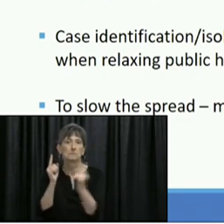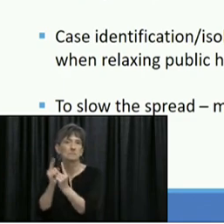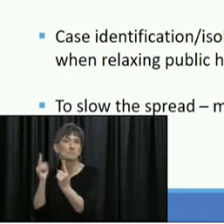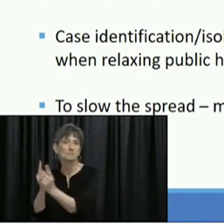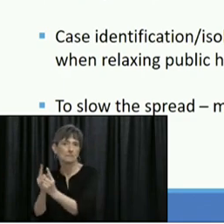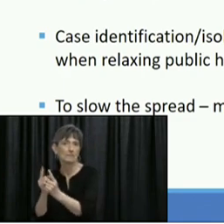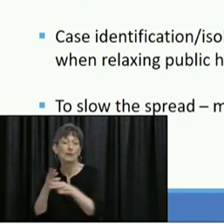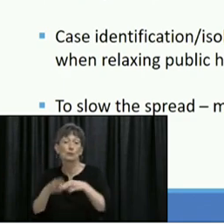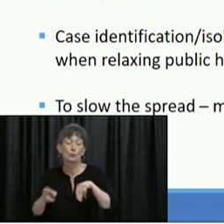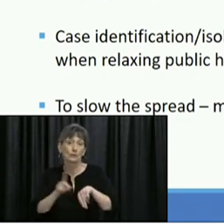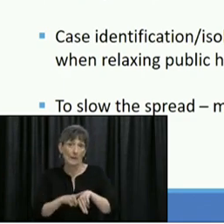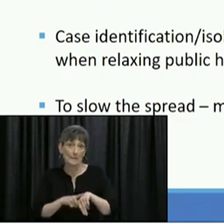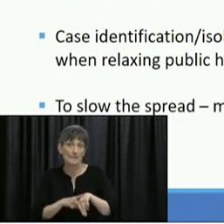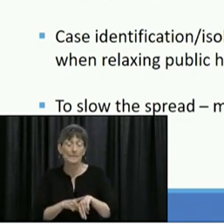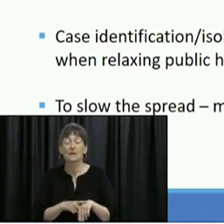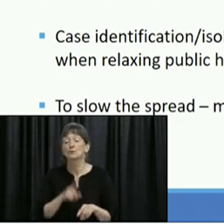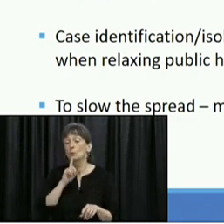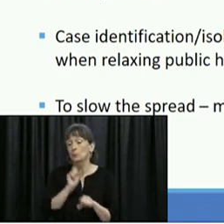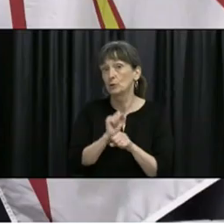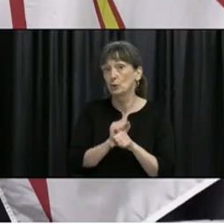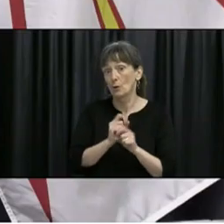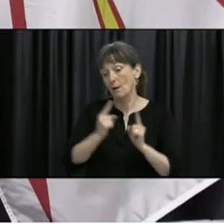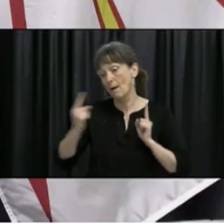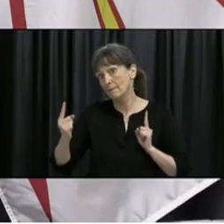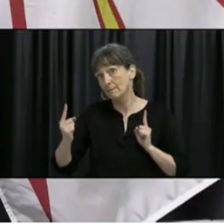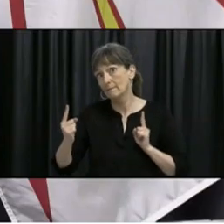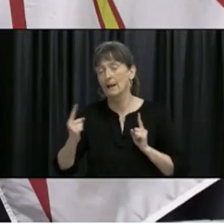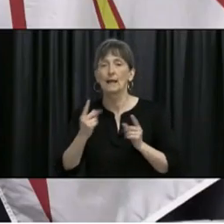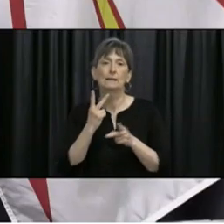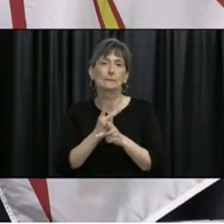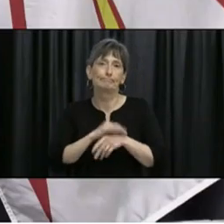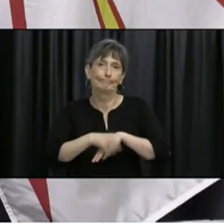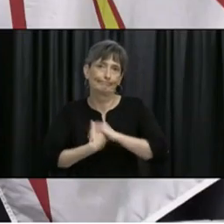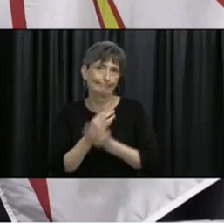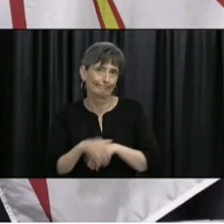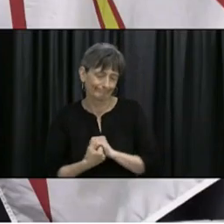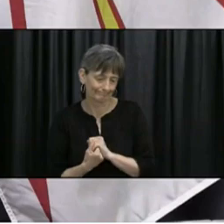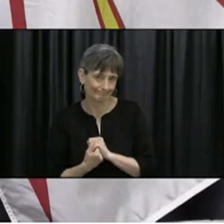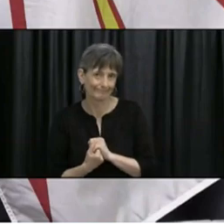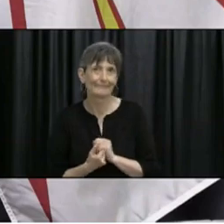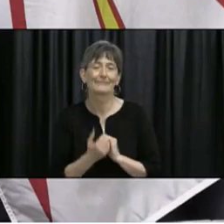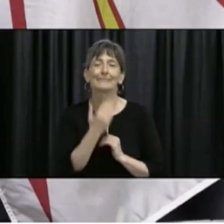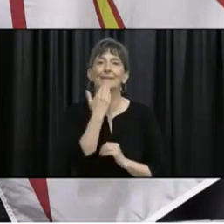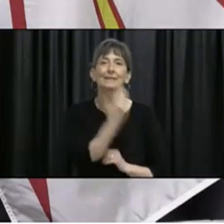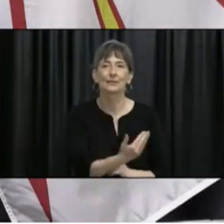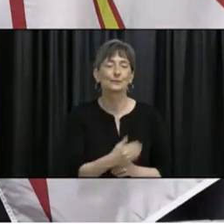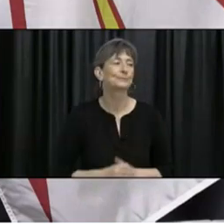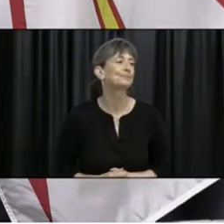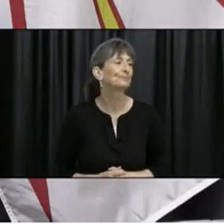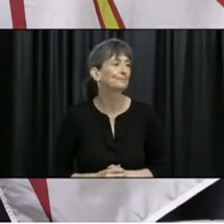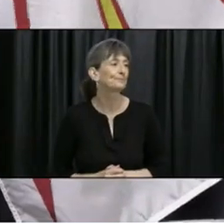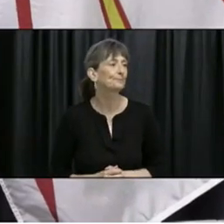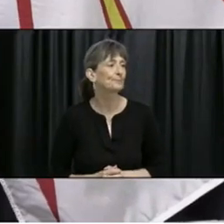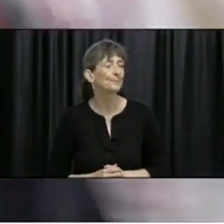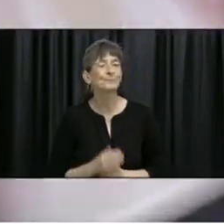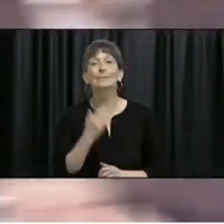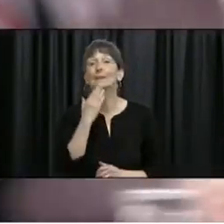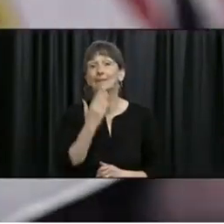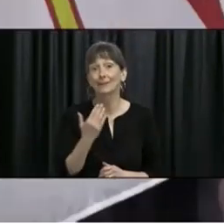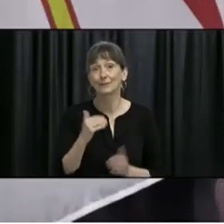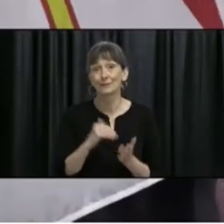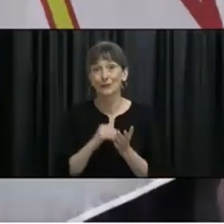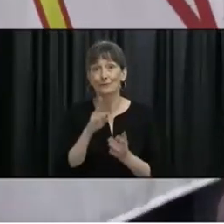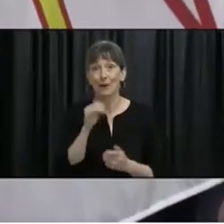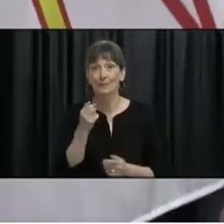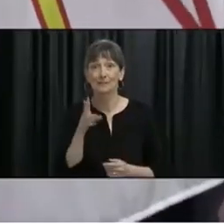and maintain hygiene practices. Thank you, Premier. Well, thank you, Dr. Raman, for today's presentation and certainly